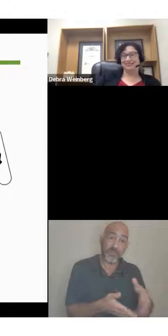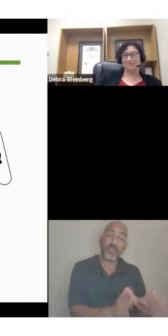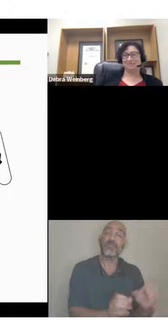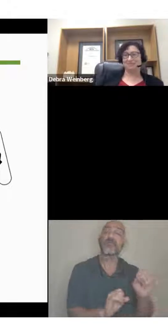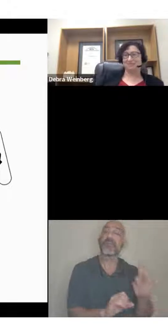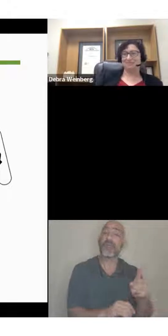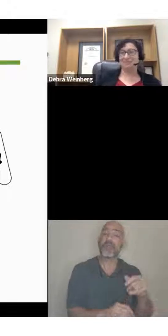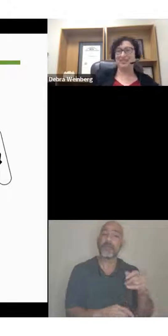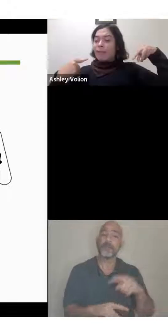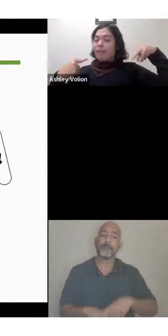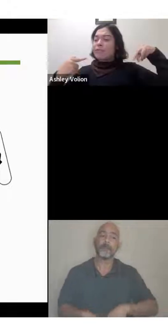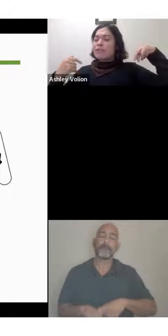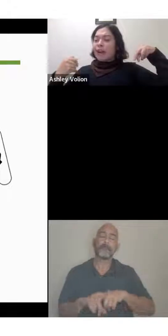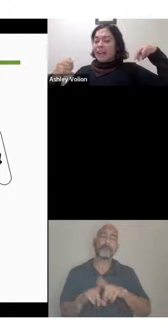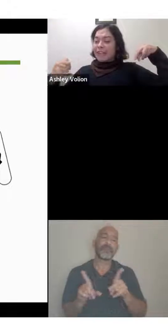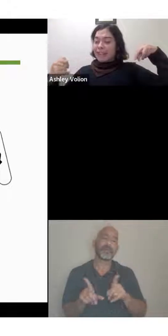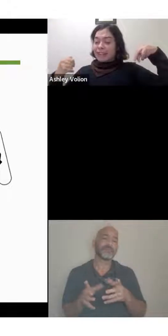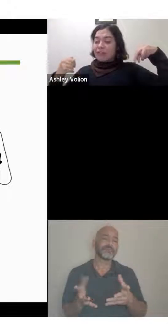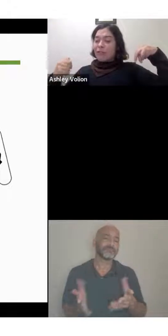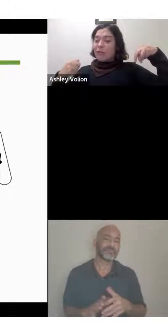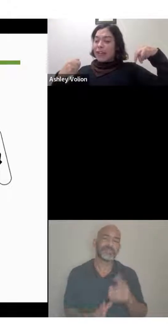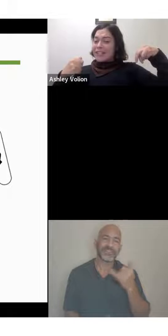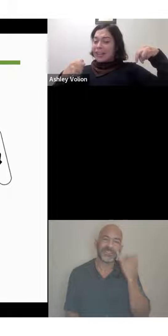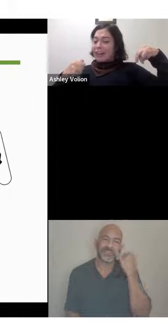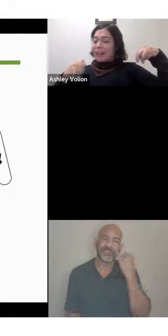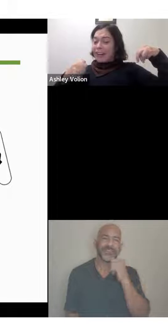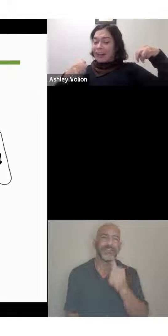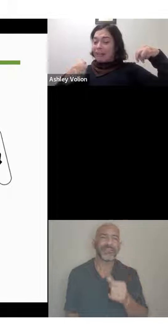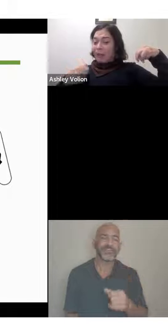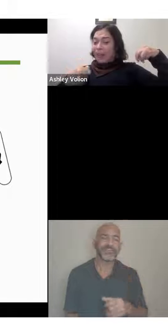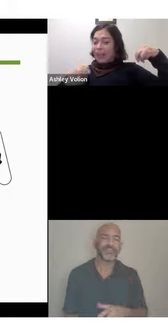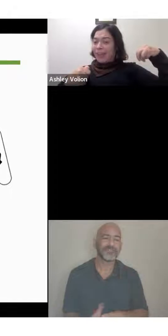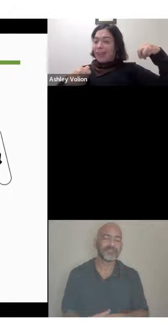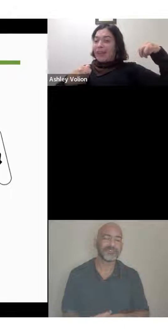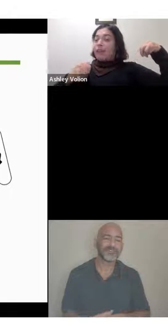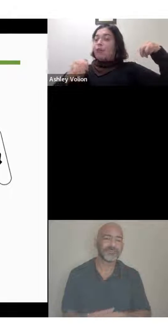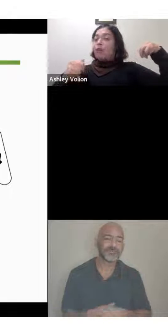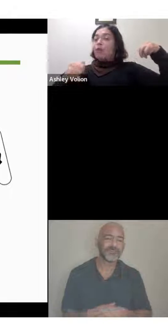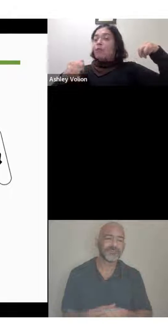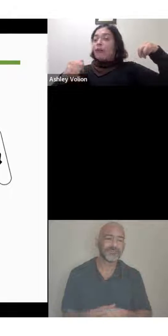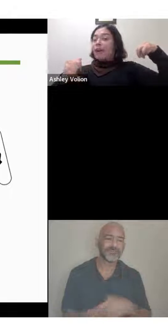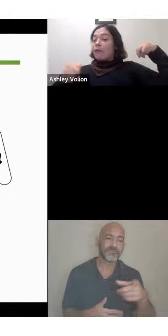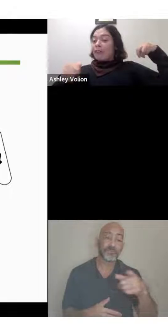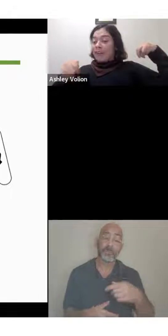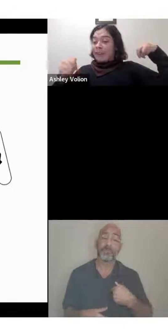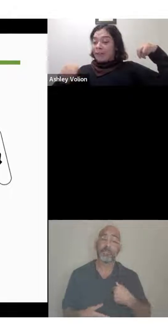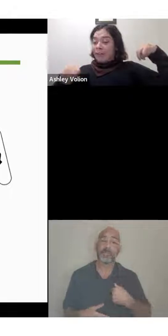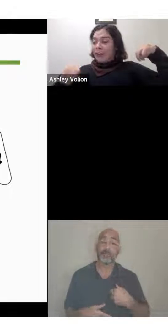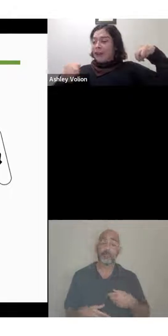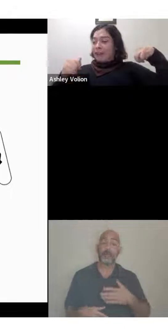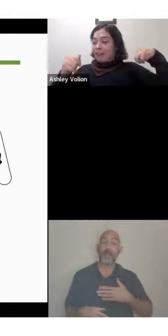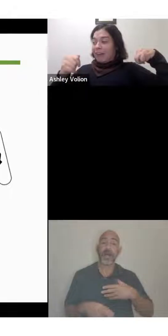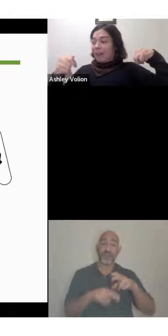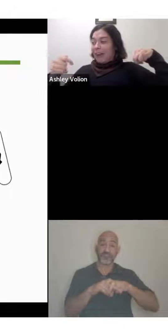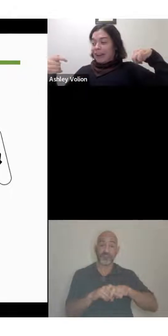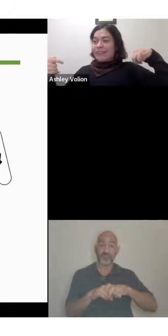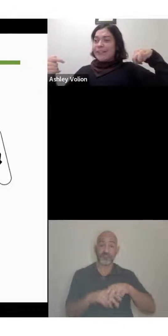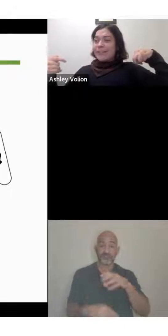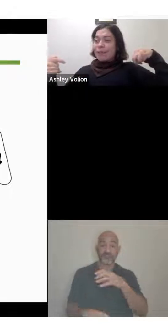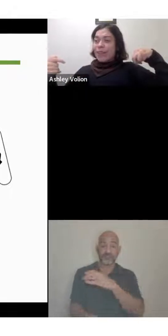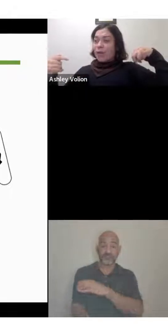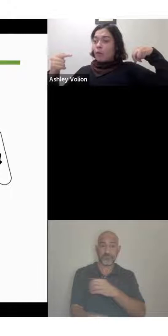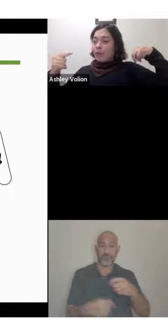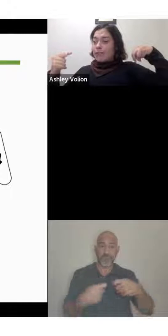a power chair. So if you try to control my chair in any way, you will run over your foot or run